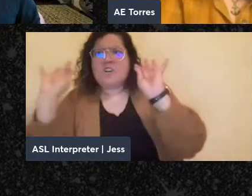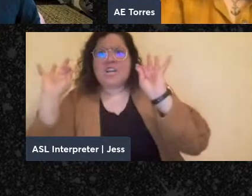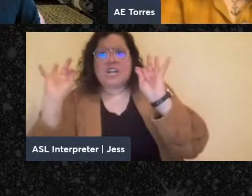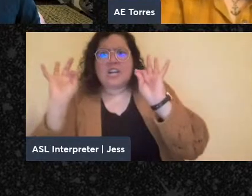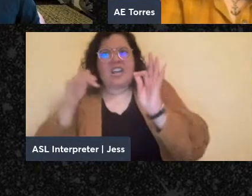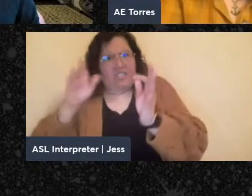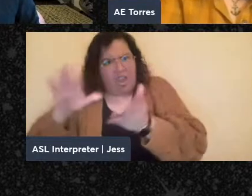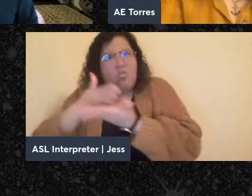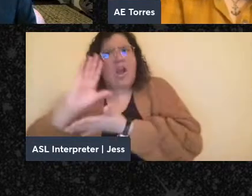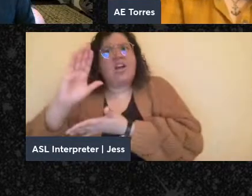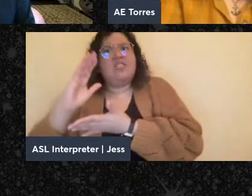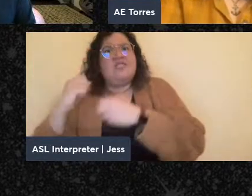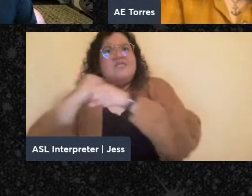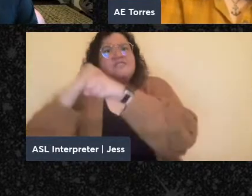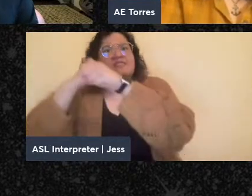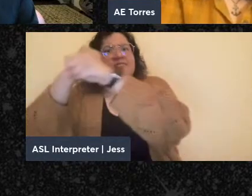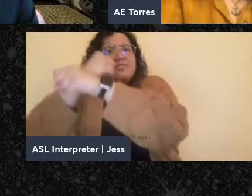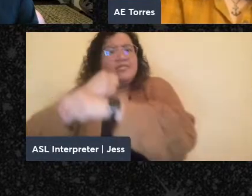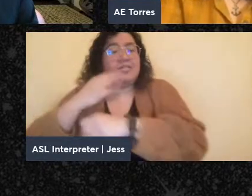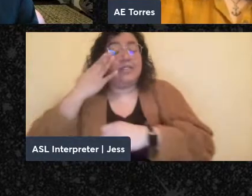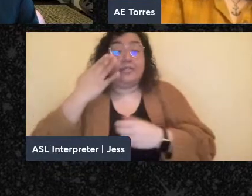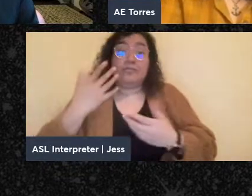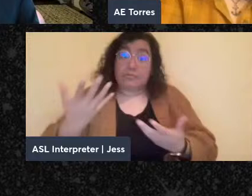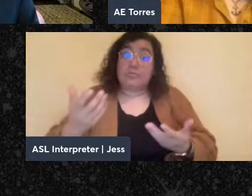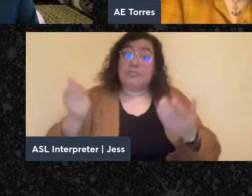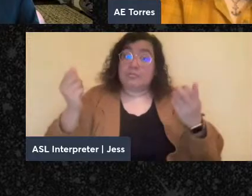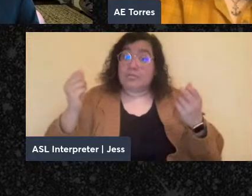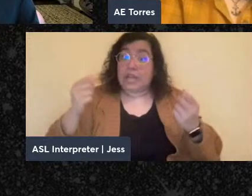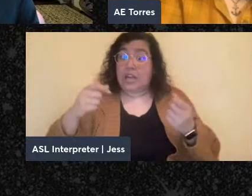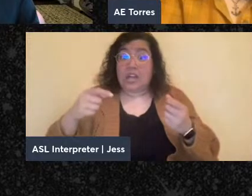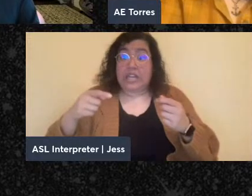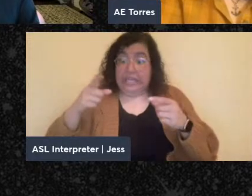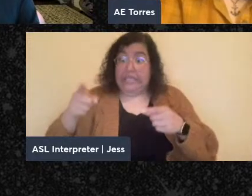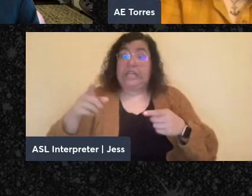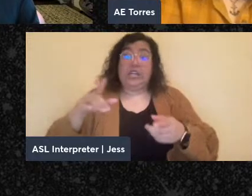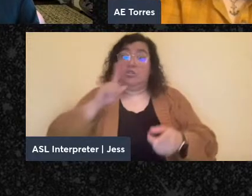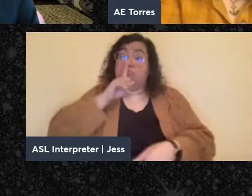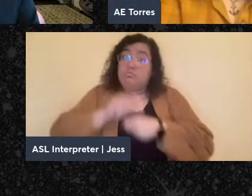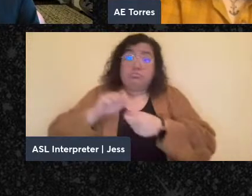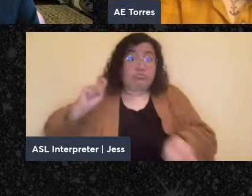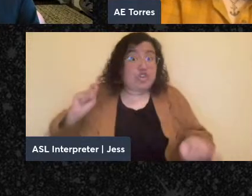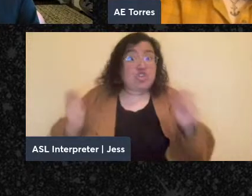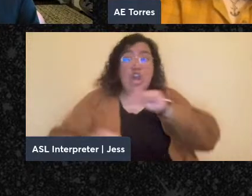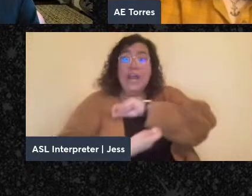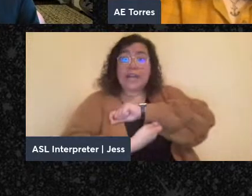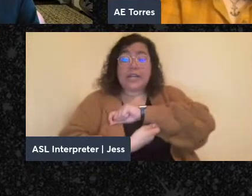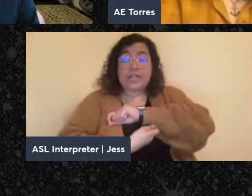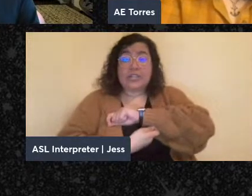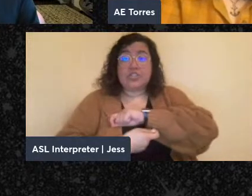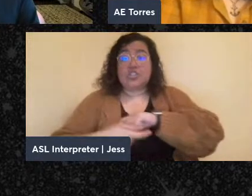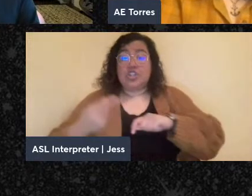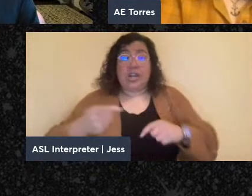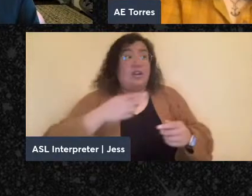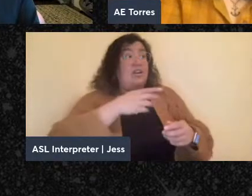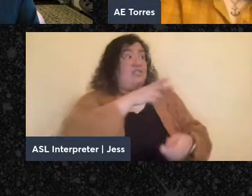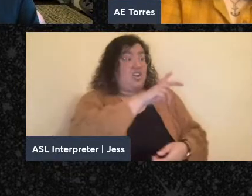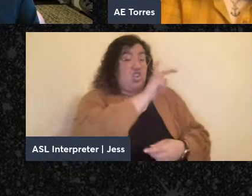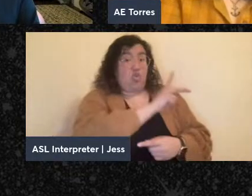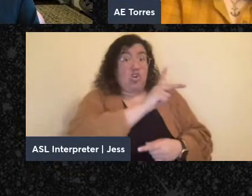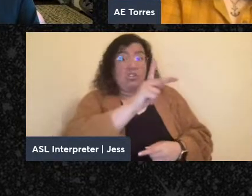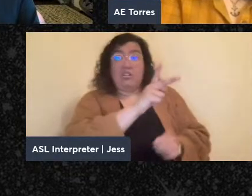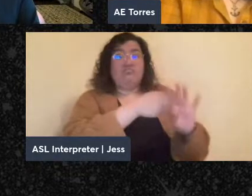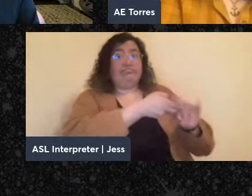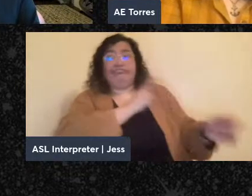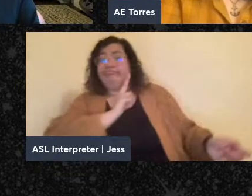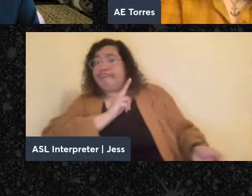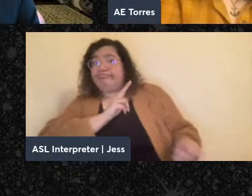absolute hatred and fury of all of the people that he had known before and got him the unmeny of the Ku Klux Klan. And I think in this moment,